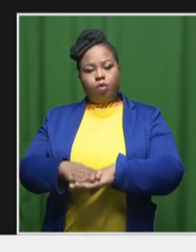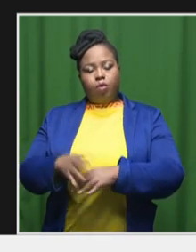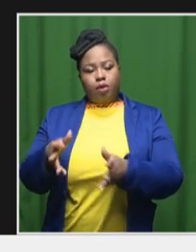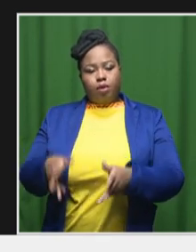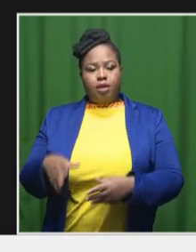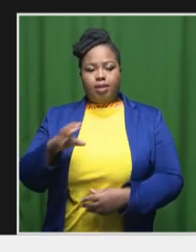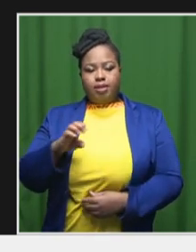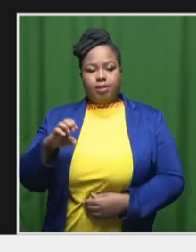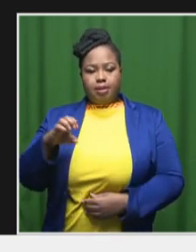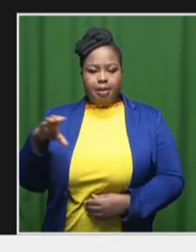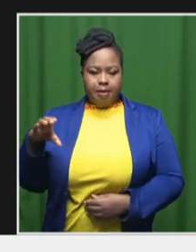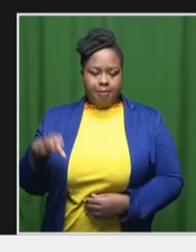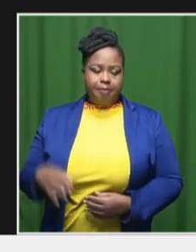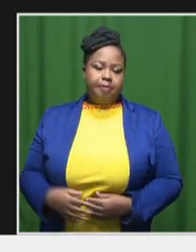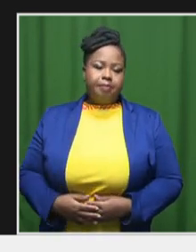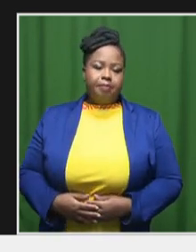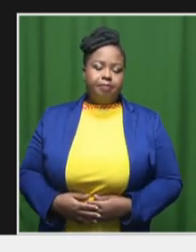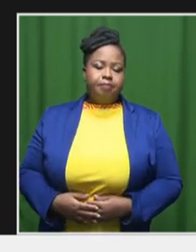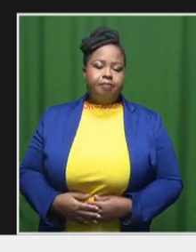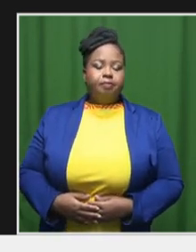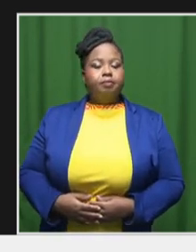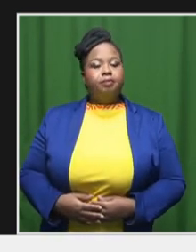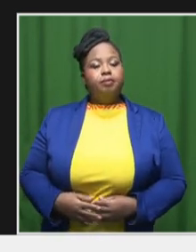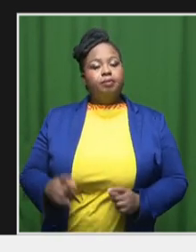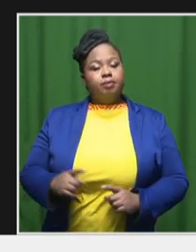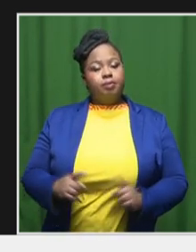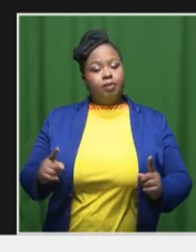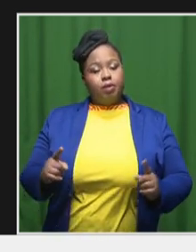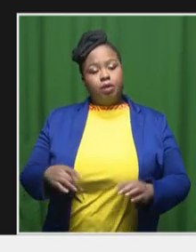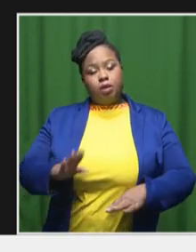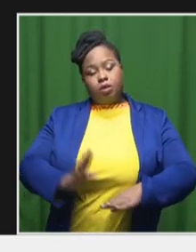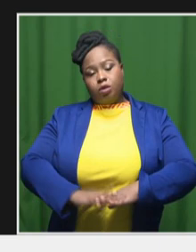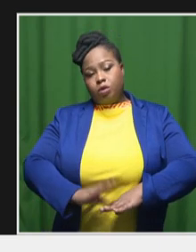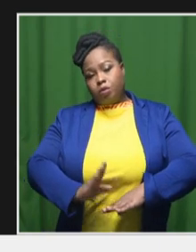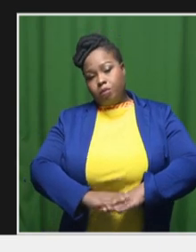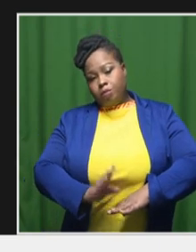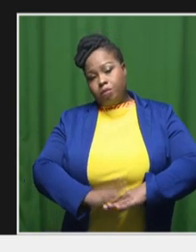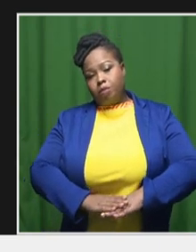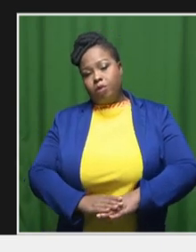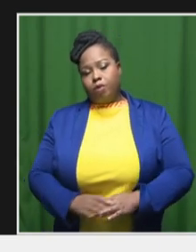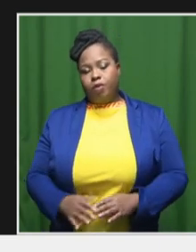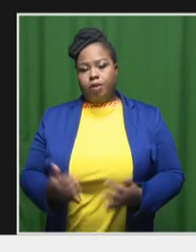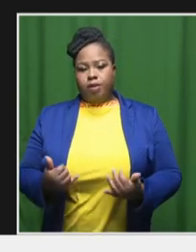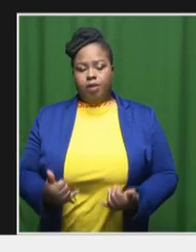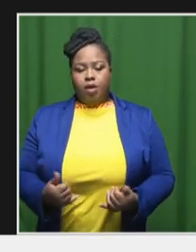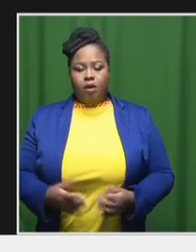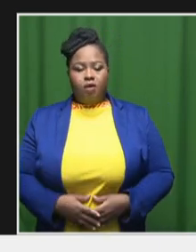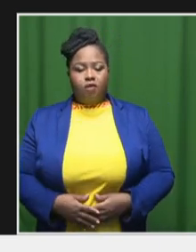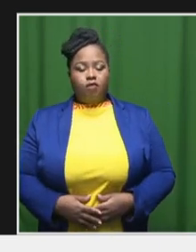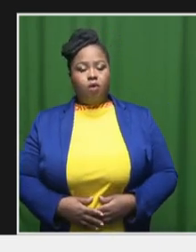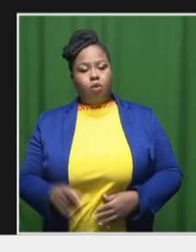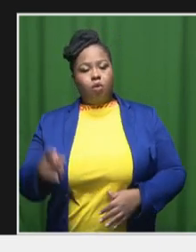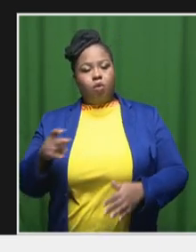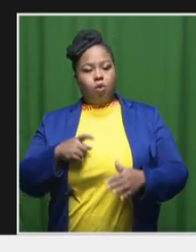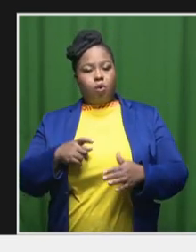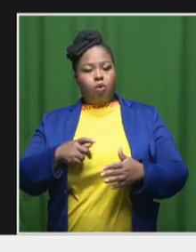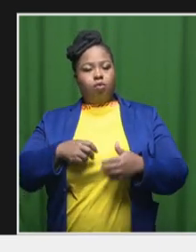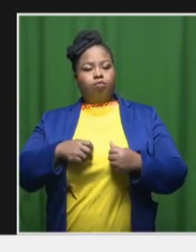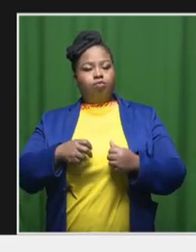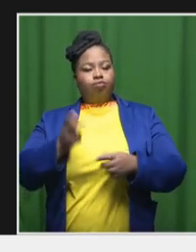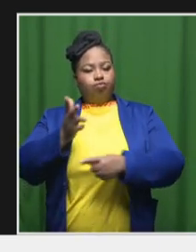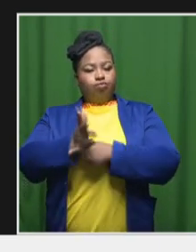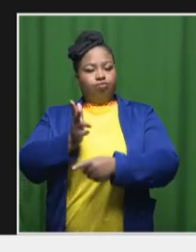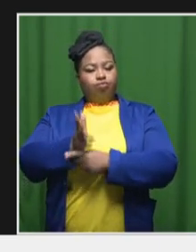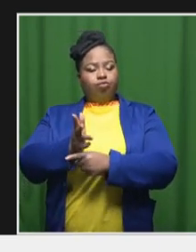would be forthcoming. But there's more space now for screening of Eastern